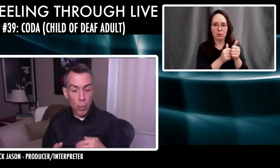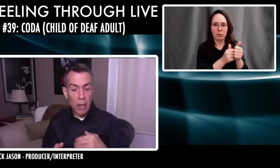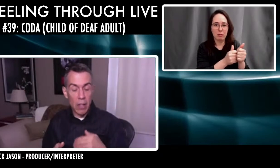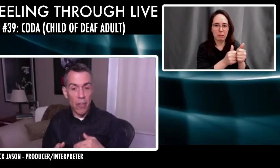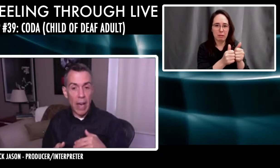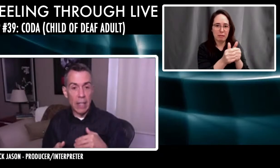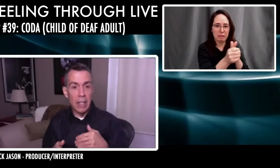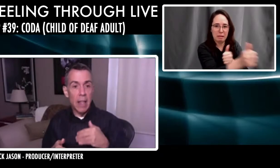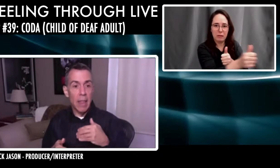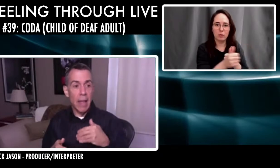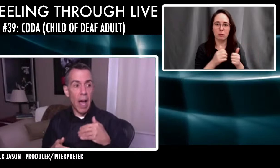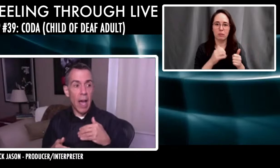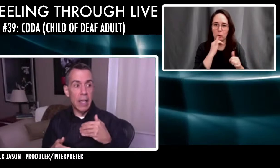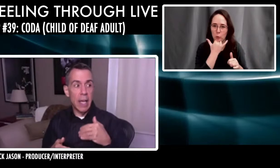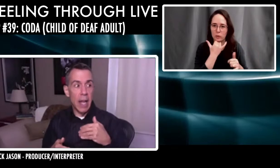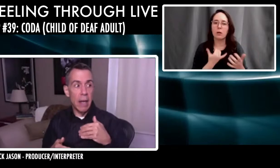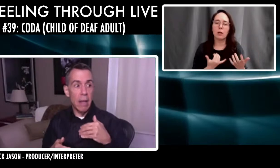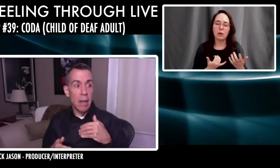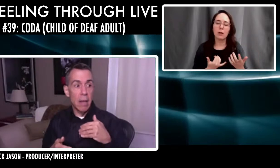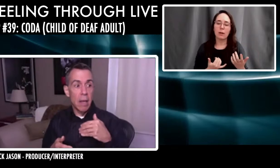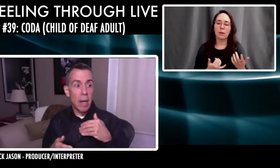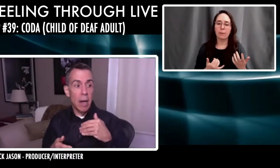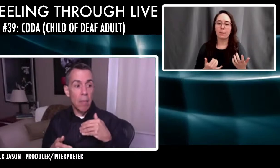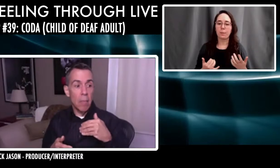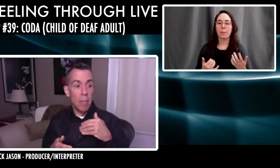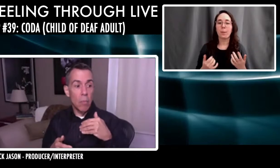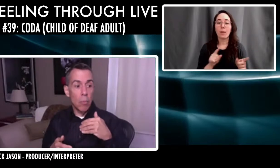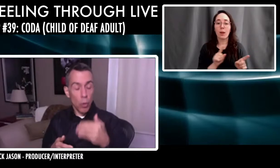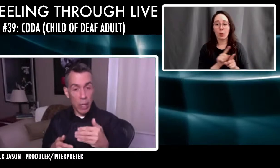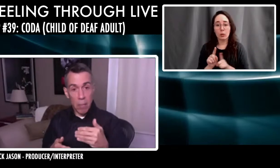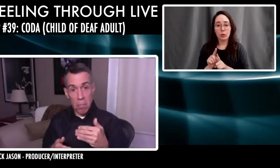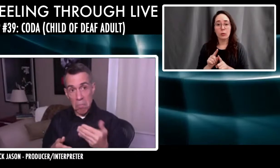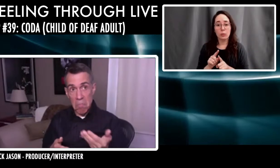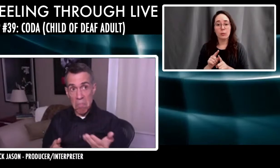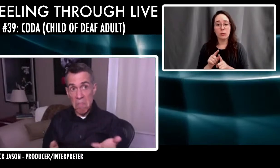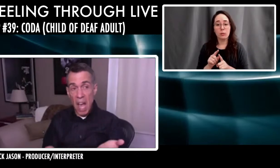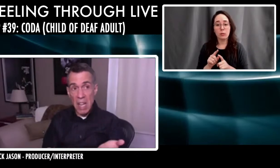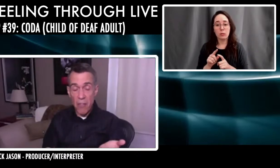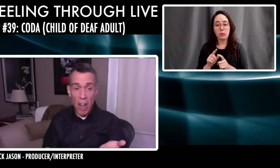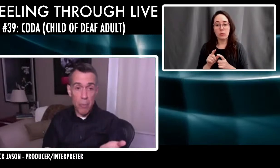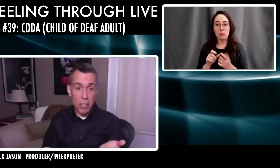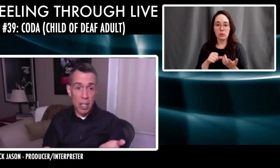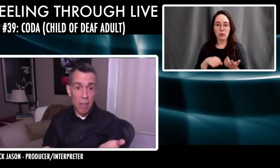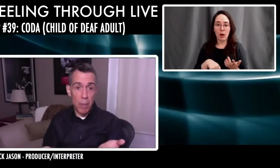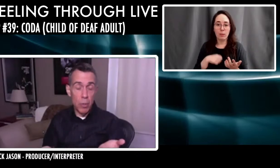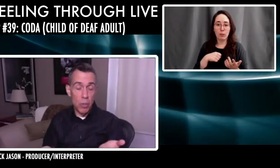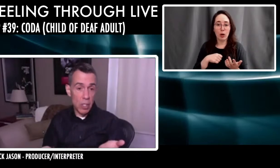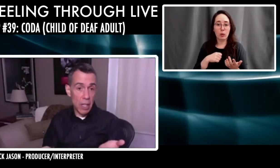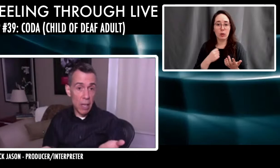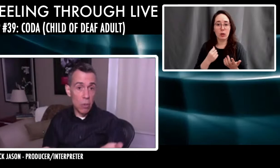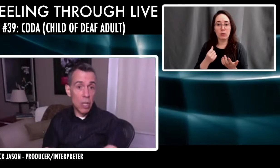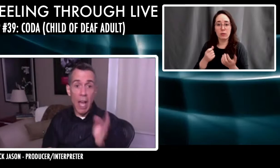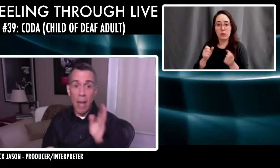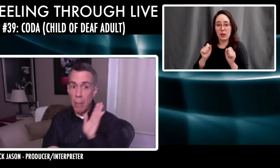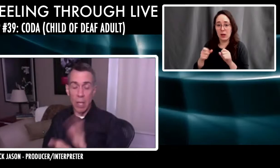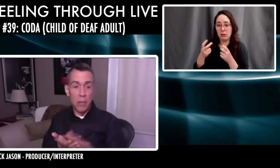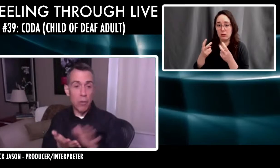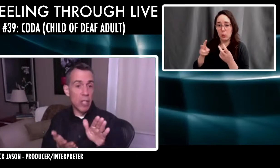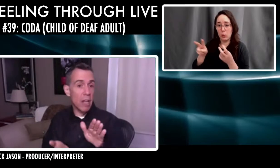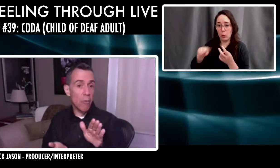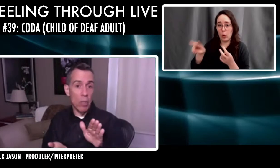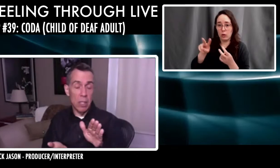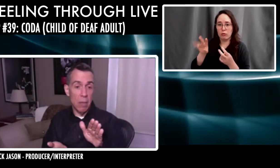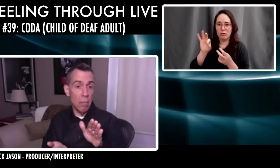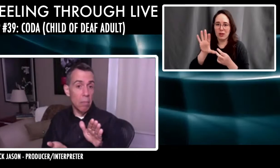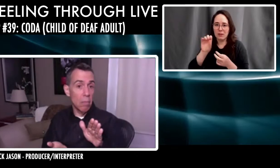I'm also proud of the fact that I can, um, look at 95% of people using sign language and be able to